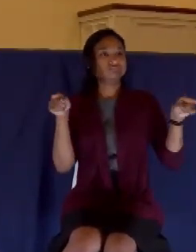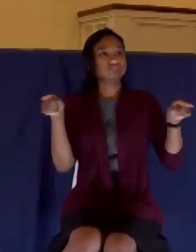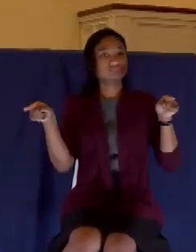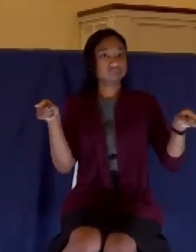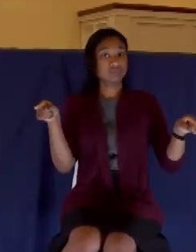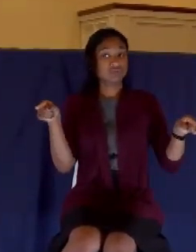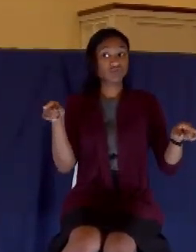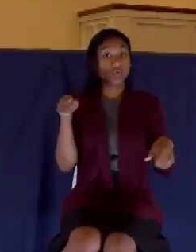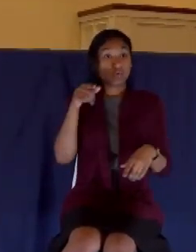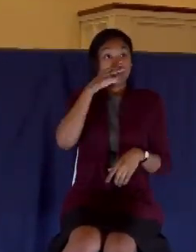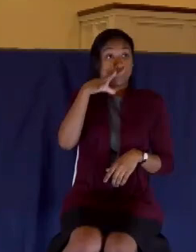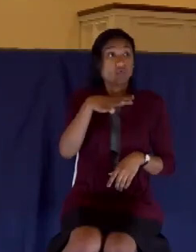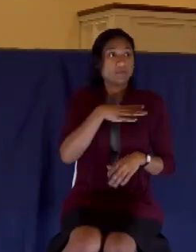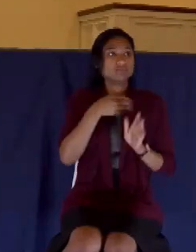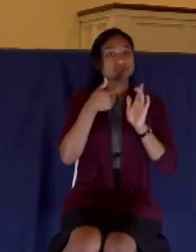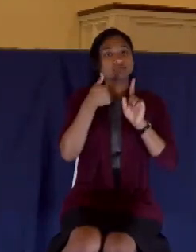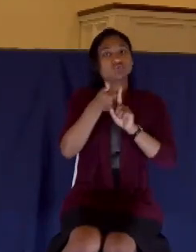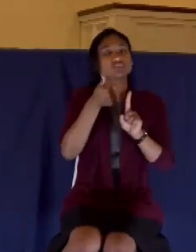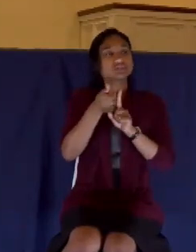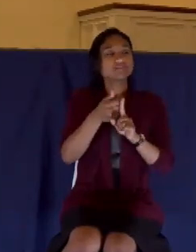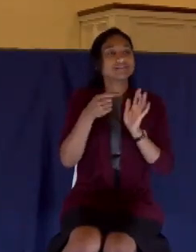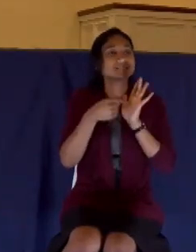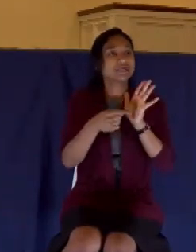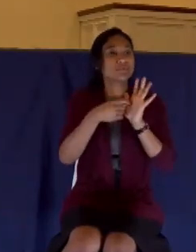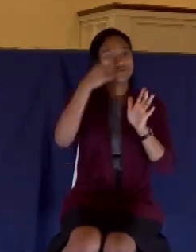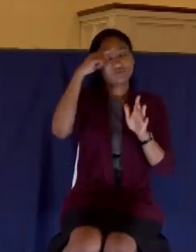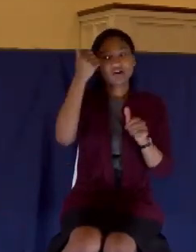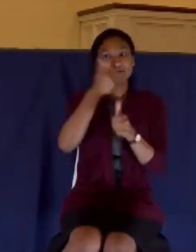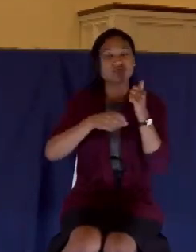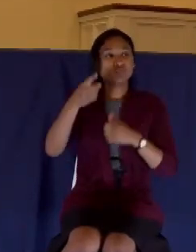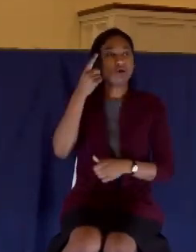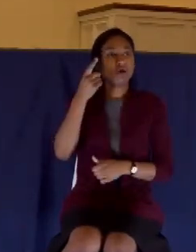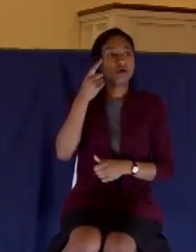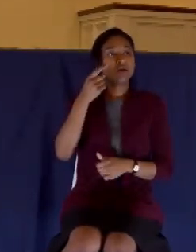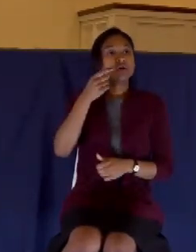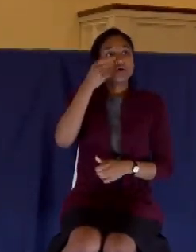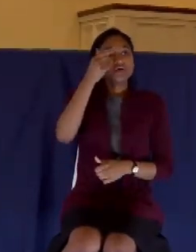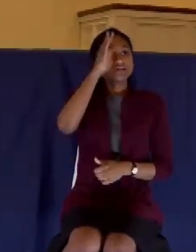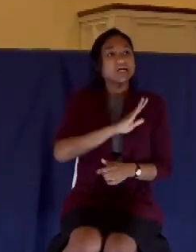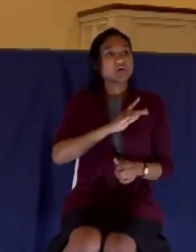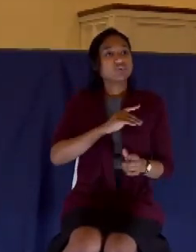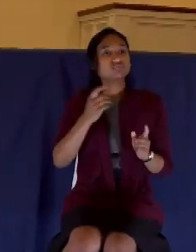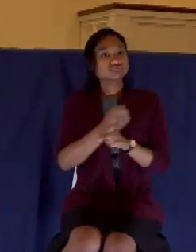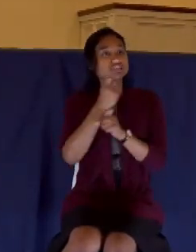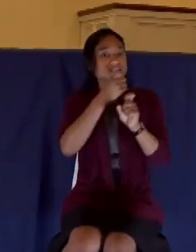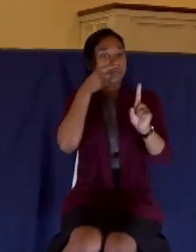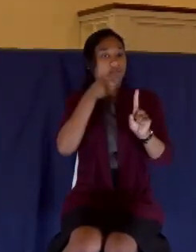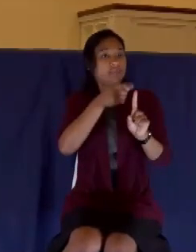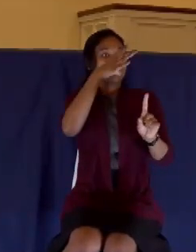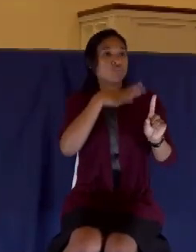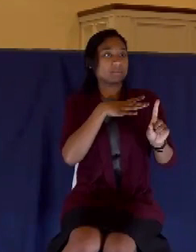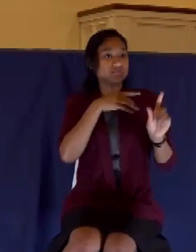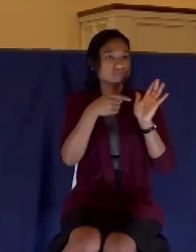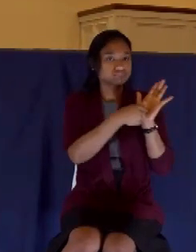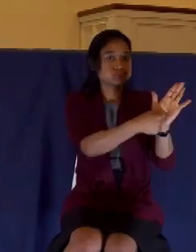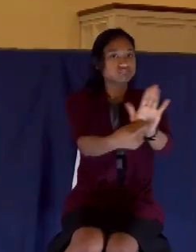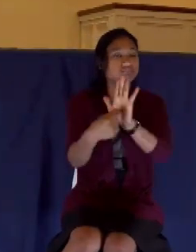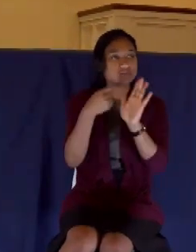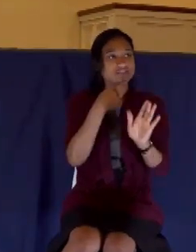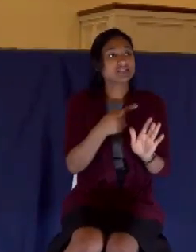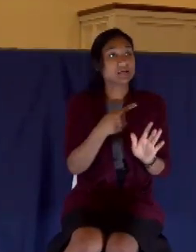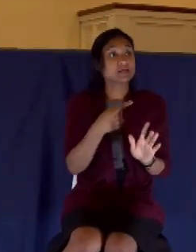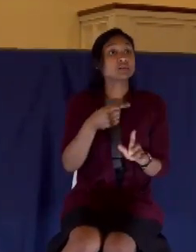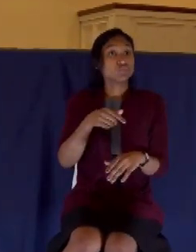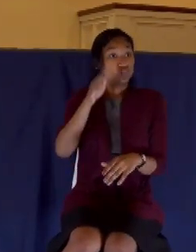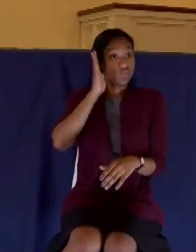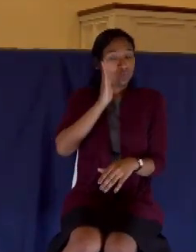for all of us. God exalts her. Jesus says what she did will be remembered. And again, look at verse number nine. Verily I say unto you